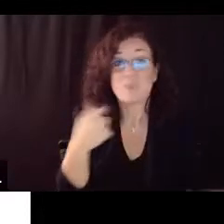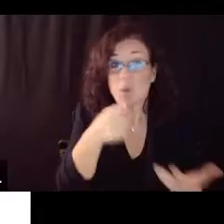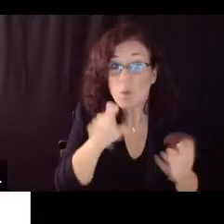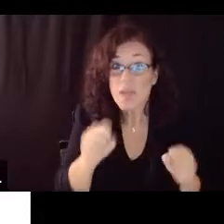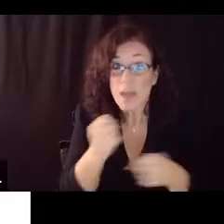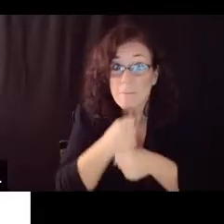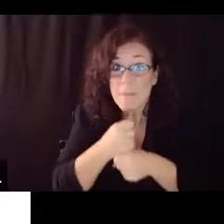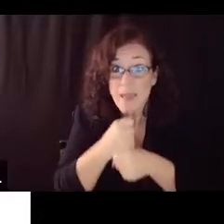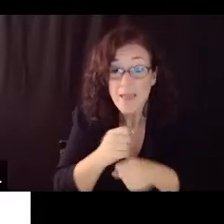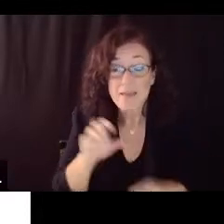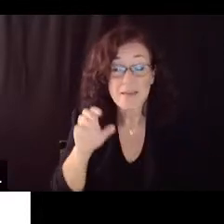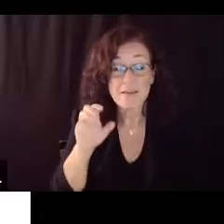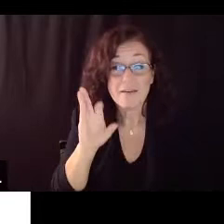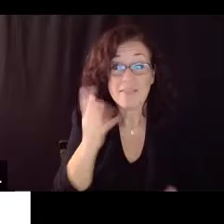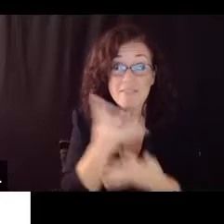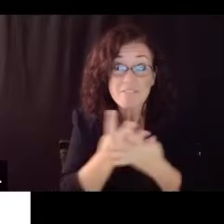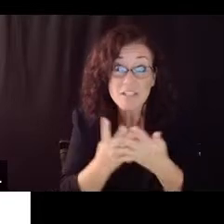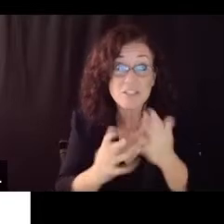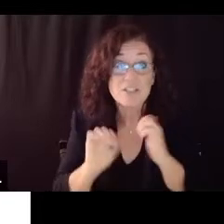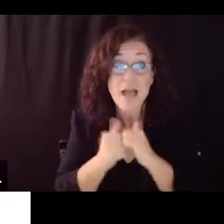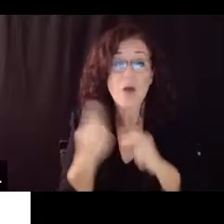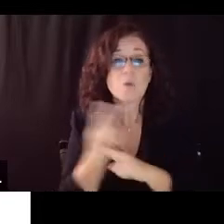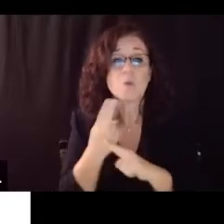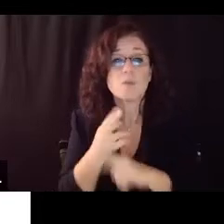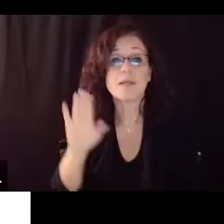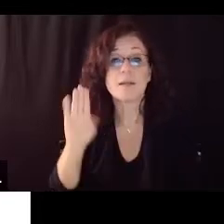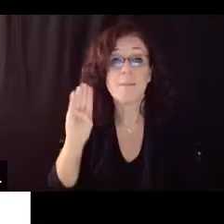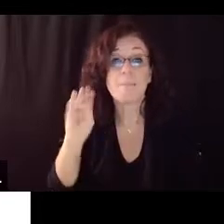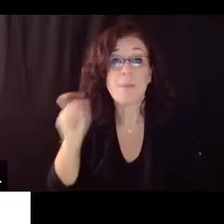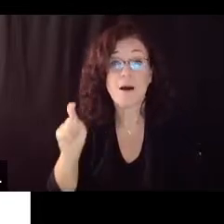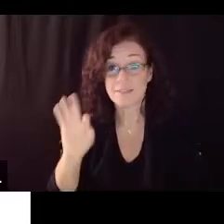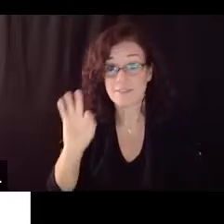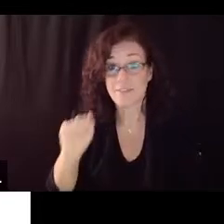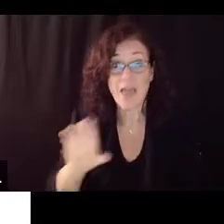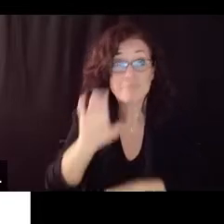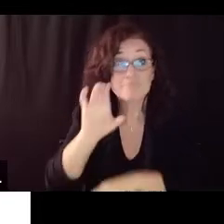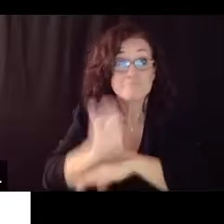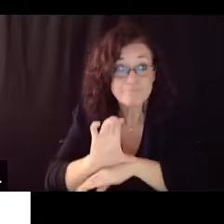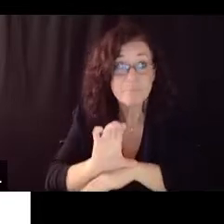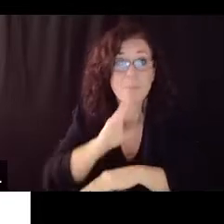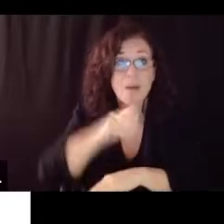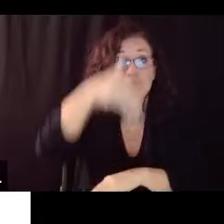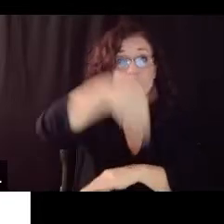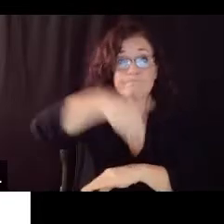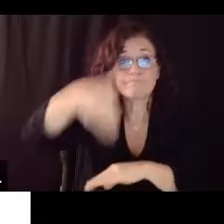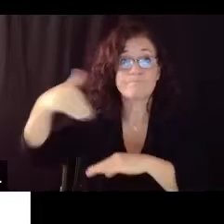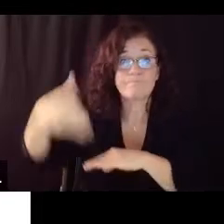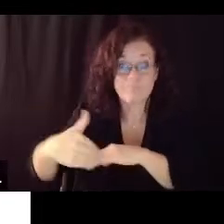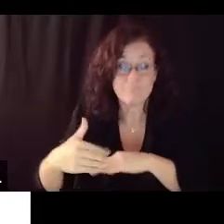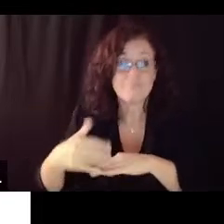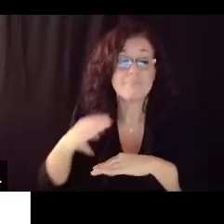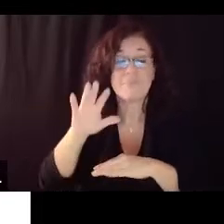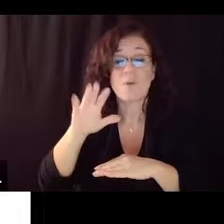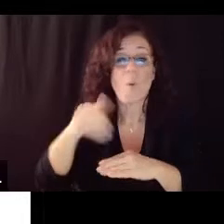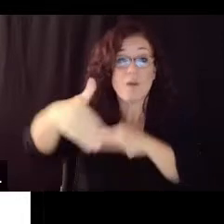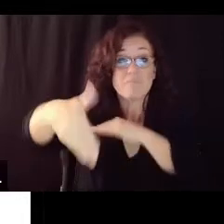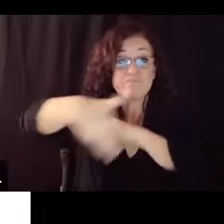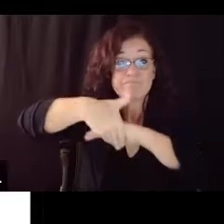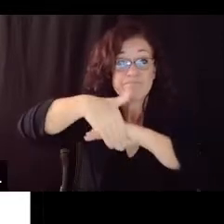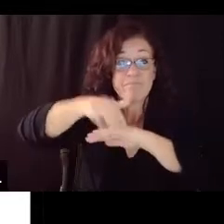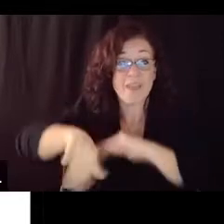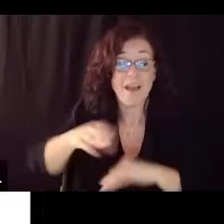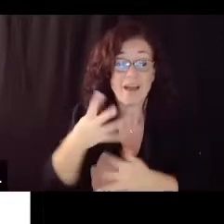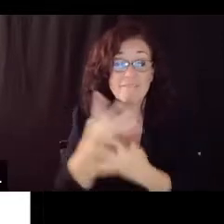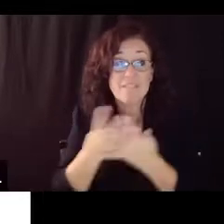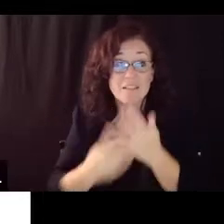the air of the filters one normally uses on the intake for your hf system uh and some duct tape so um there are